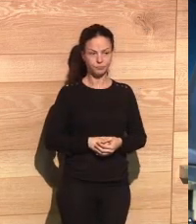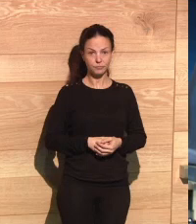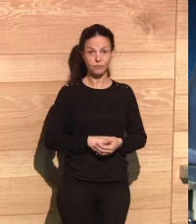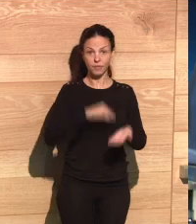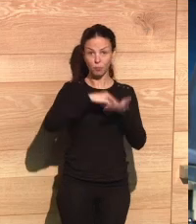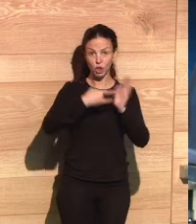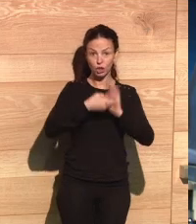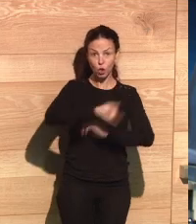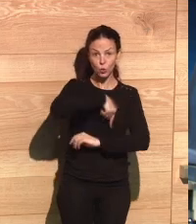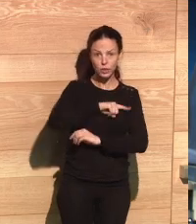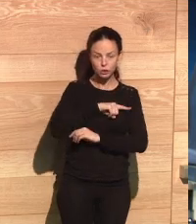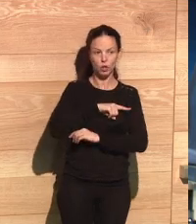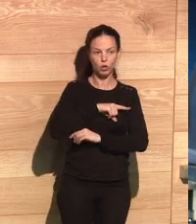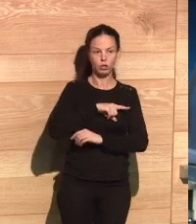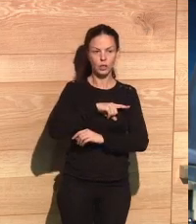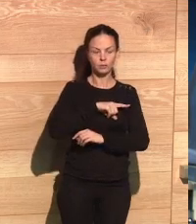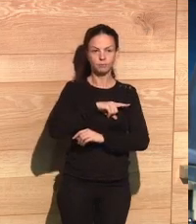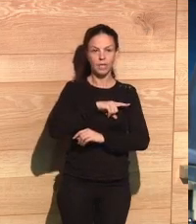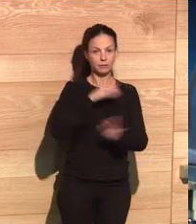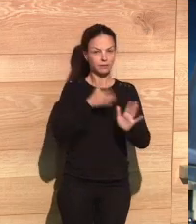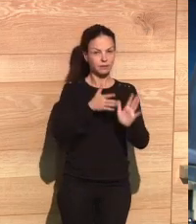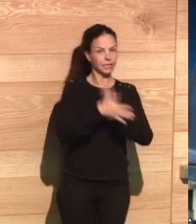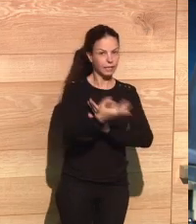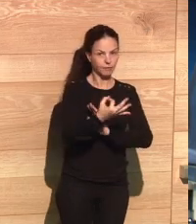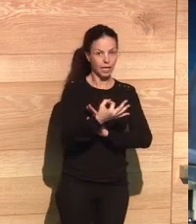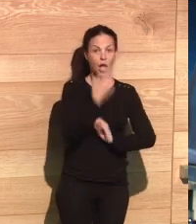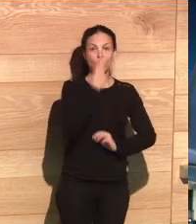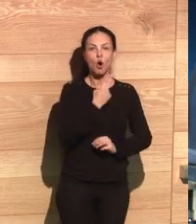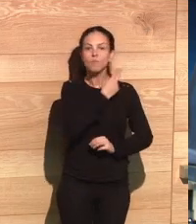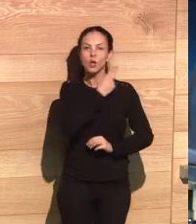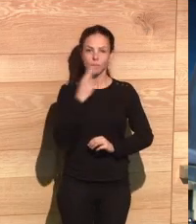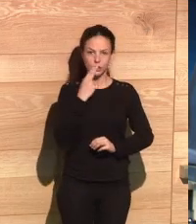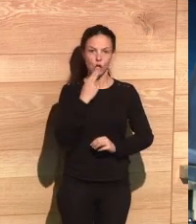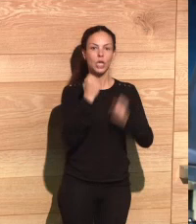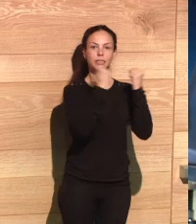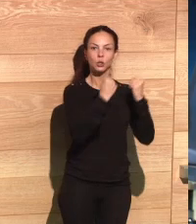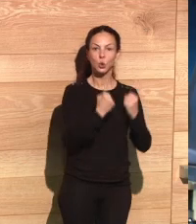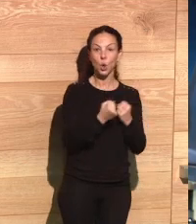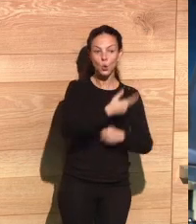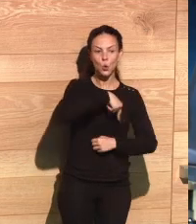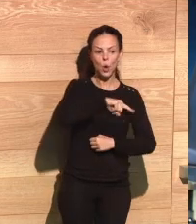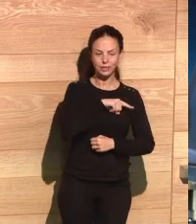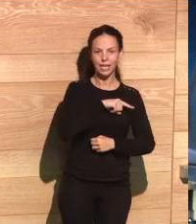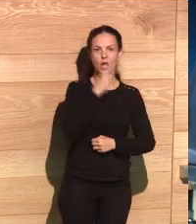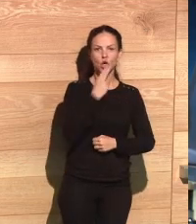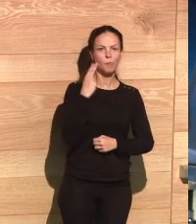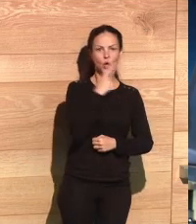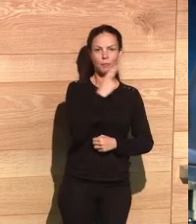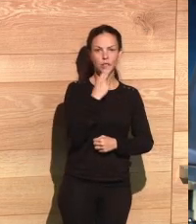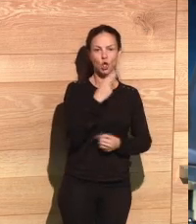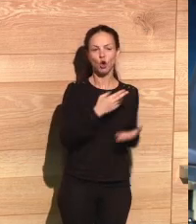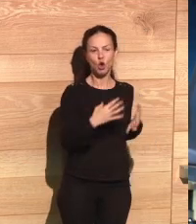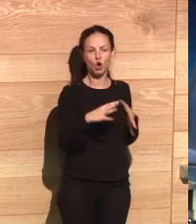the data era in the technological times for governments. And this also demonstrates